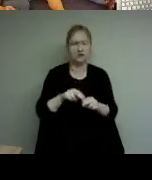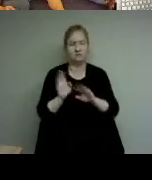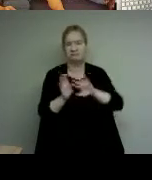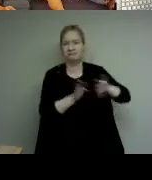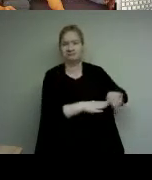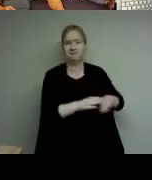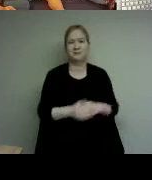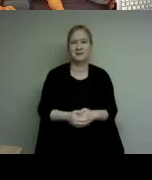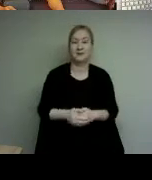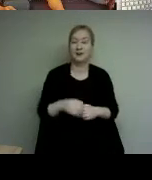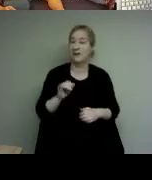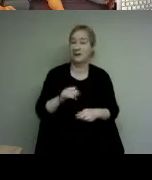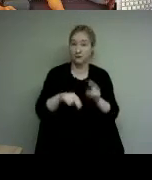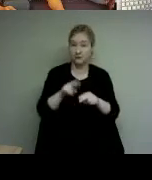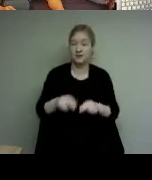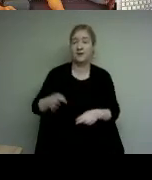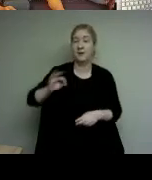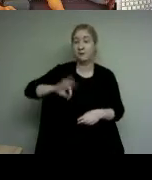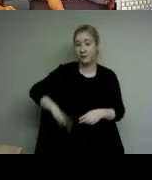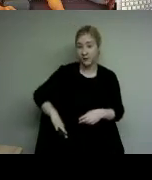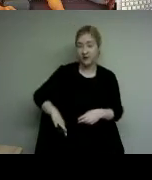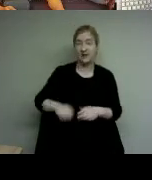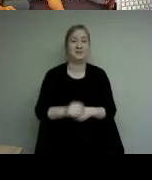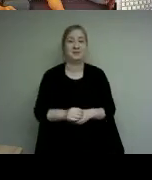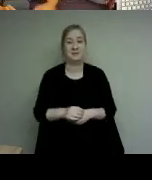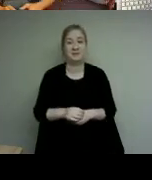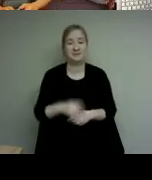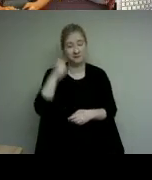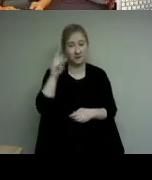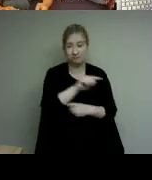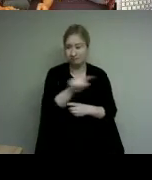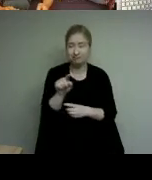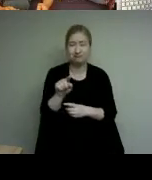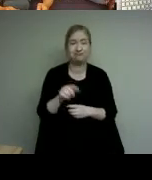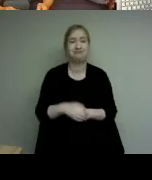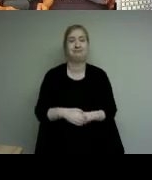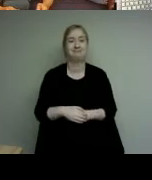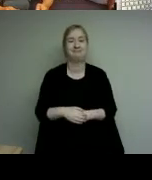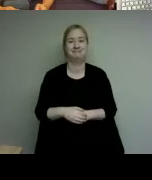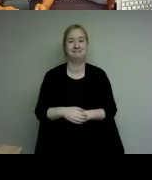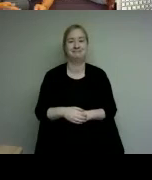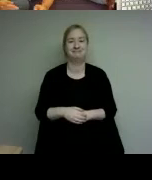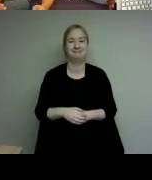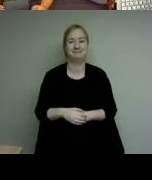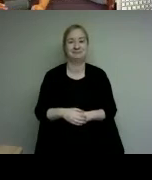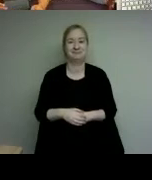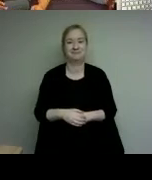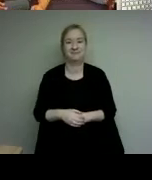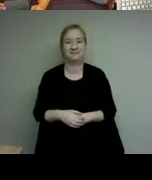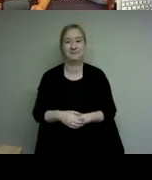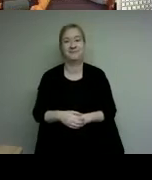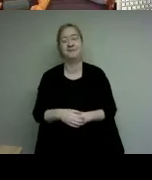a rewarding lucrative the previous indigenous